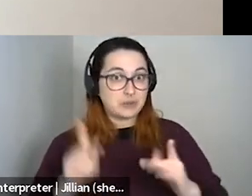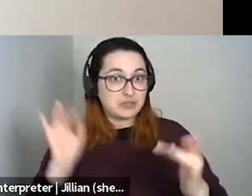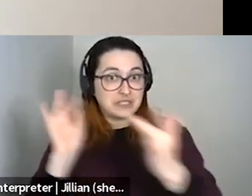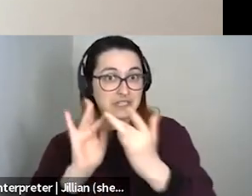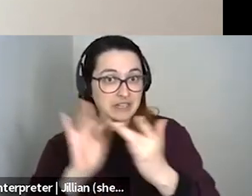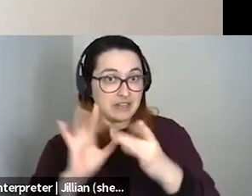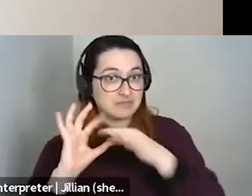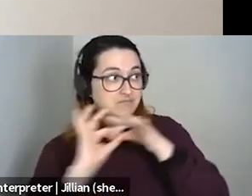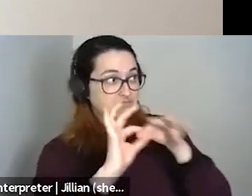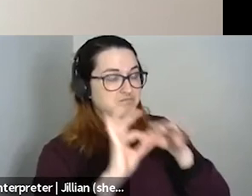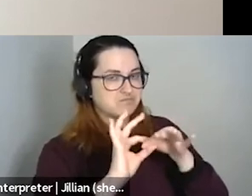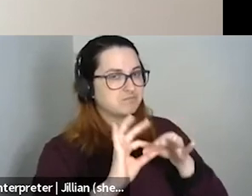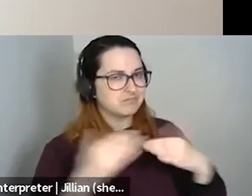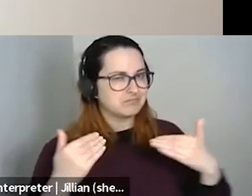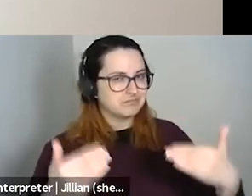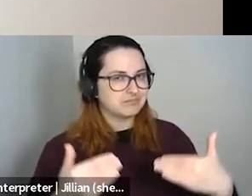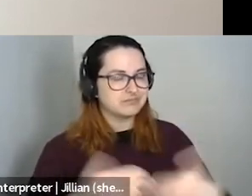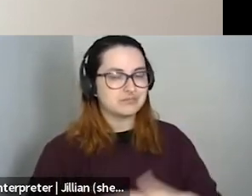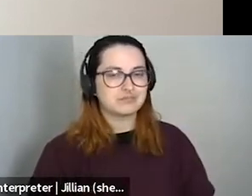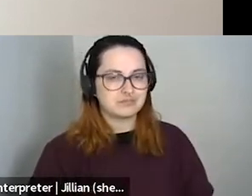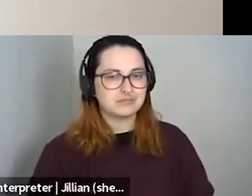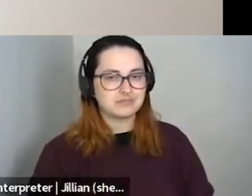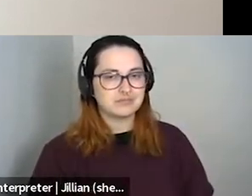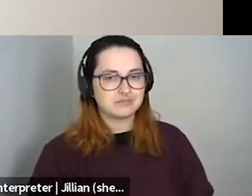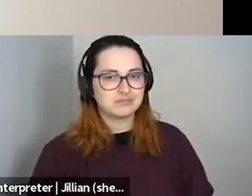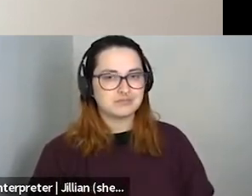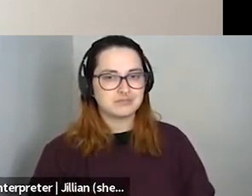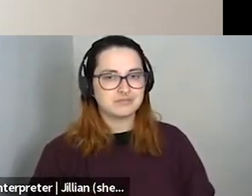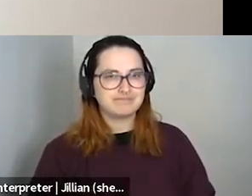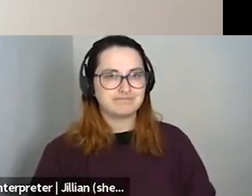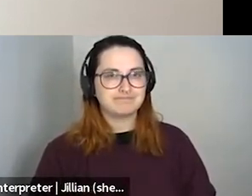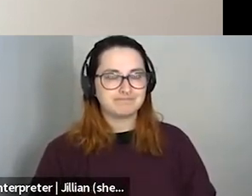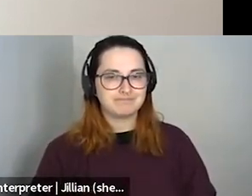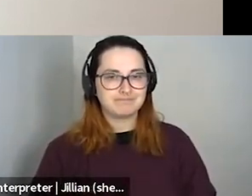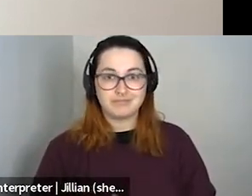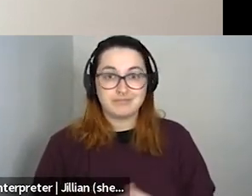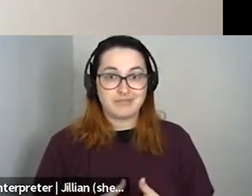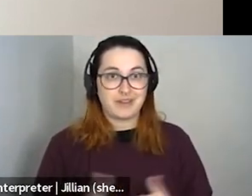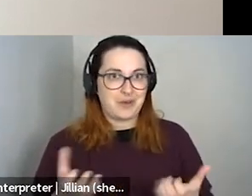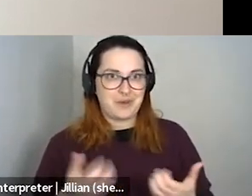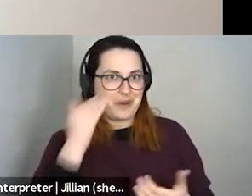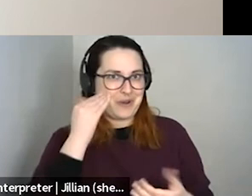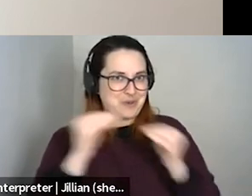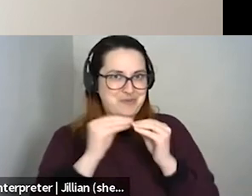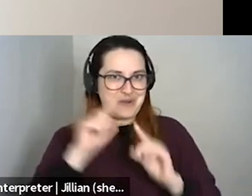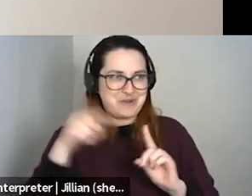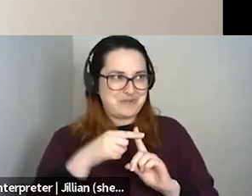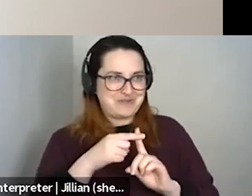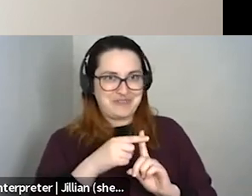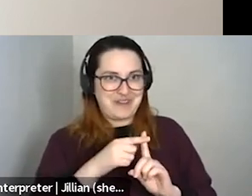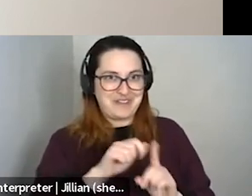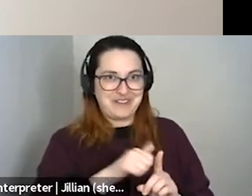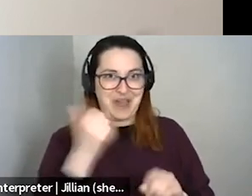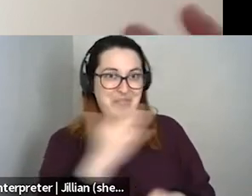you know, do that and connect to each other. And, um, yeah, I'd love to hear even more about what's going on in the rest of the country.